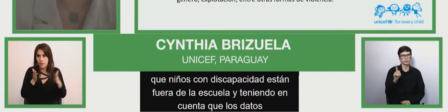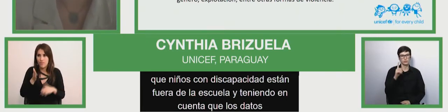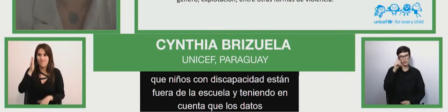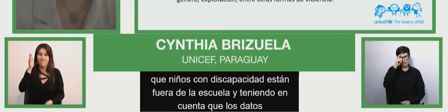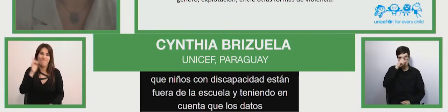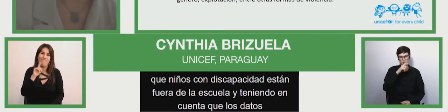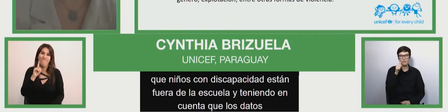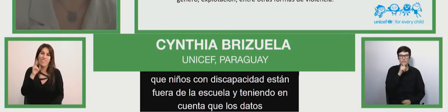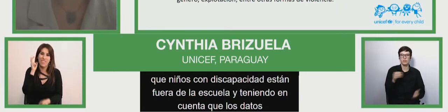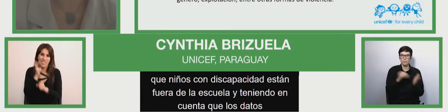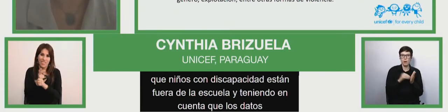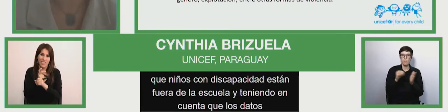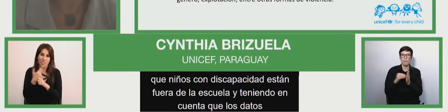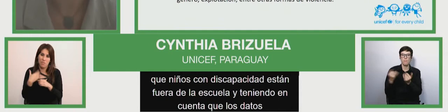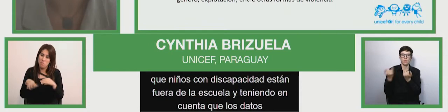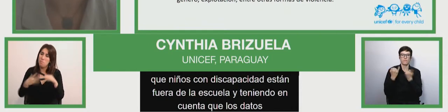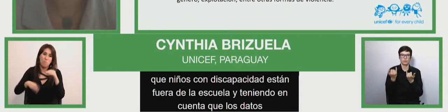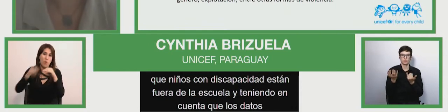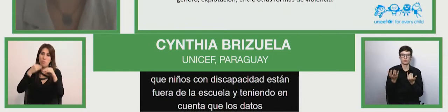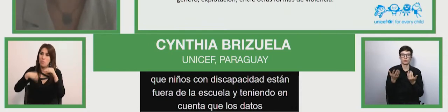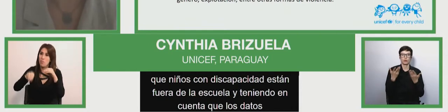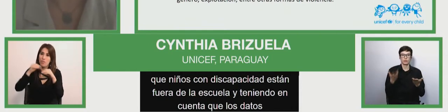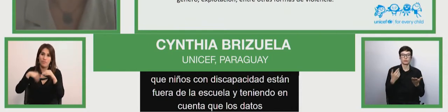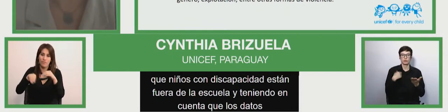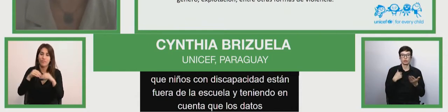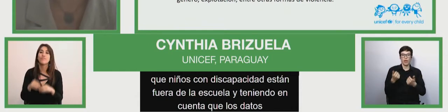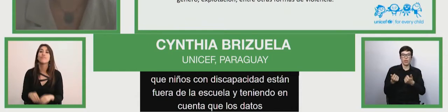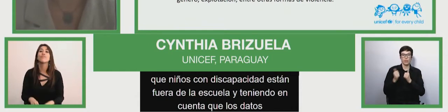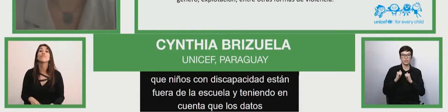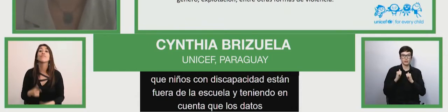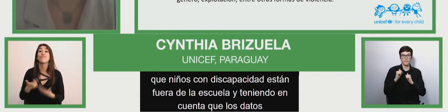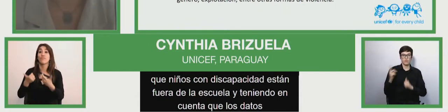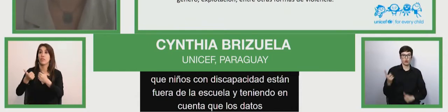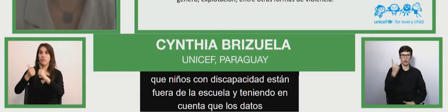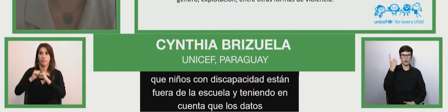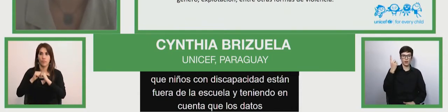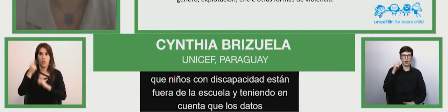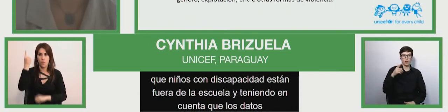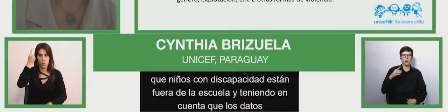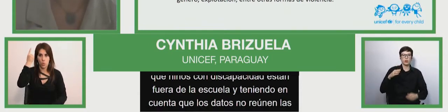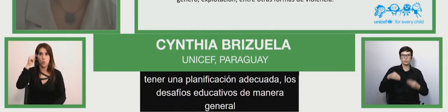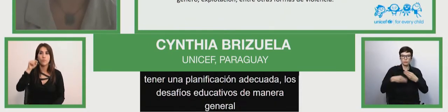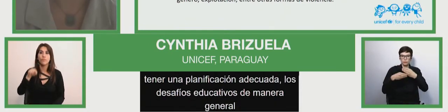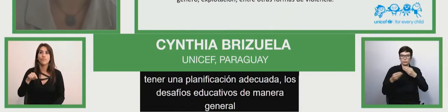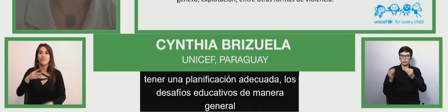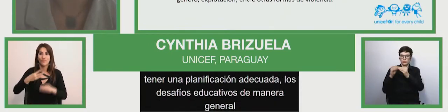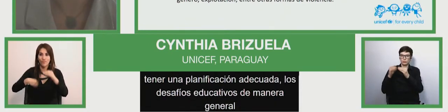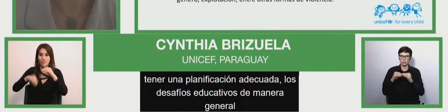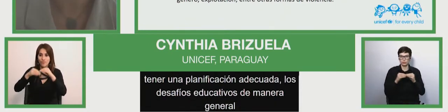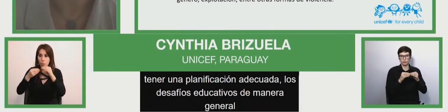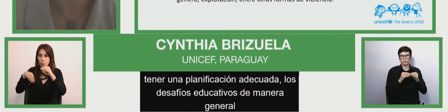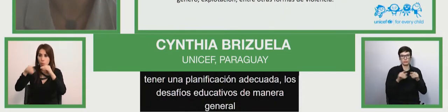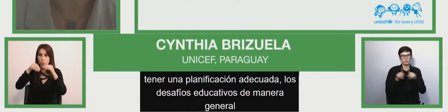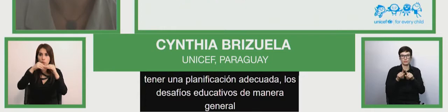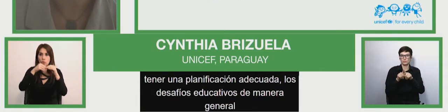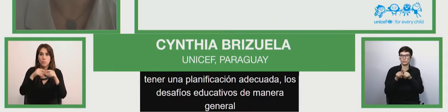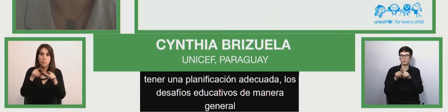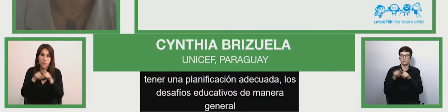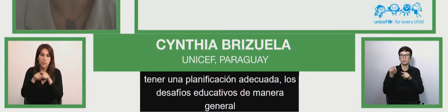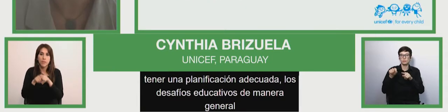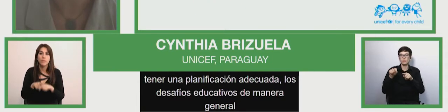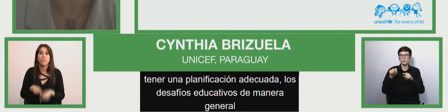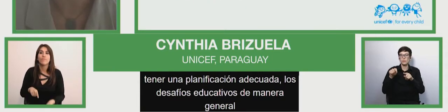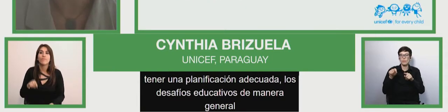in generally ours add up to the following limited capacities and resources